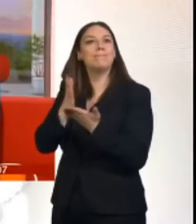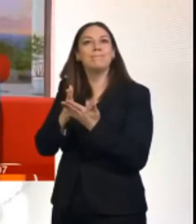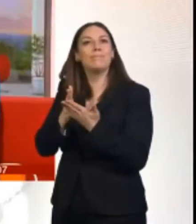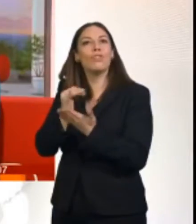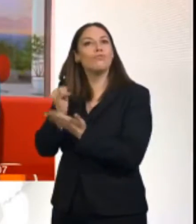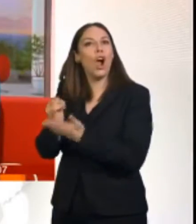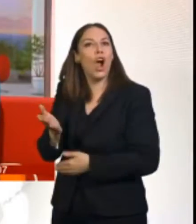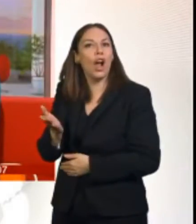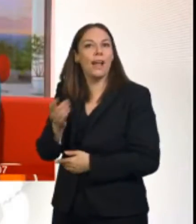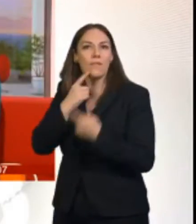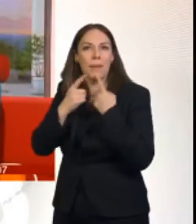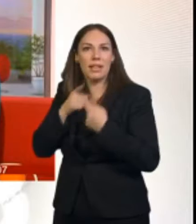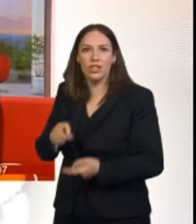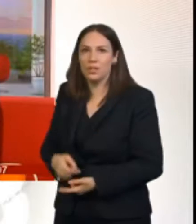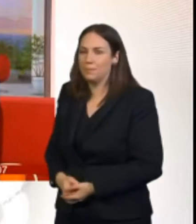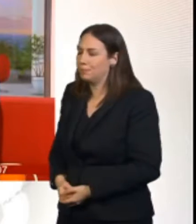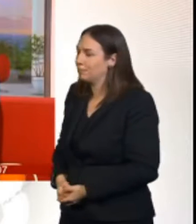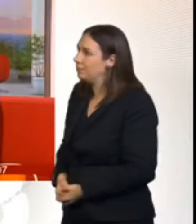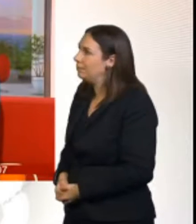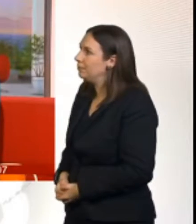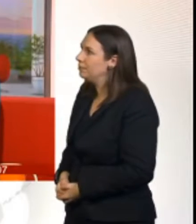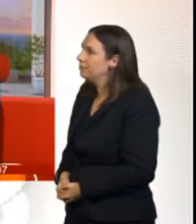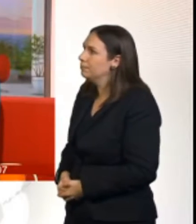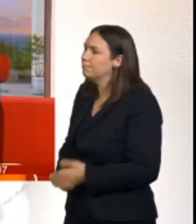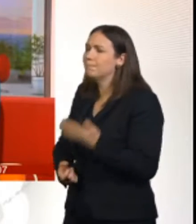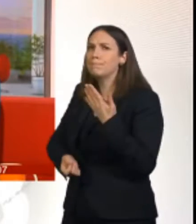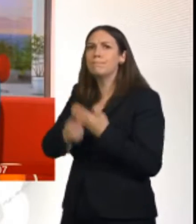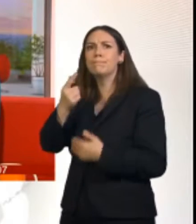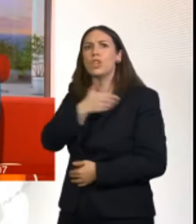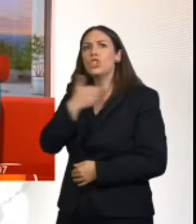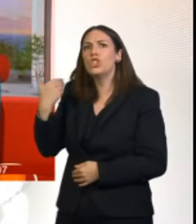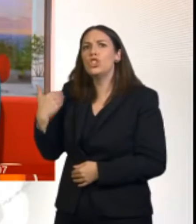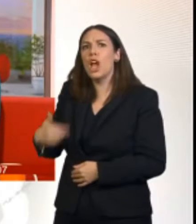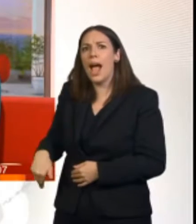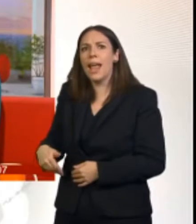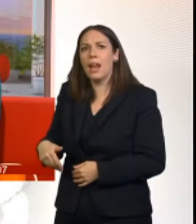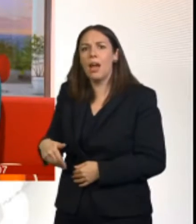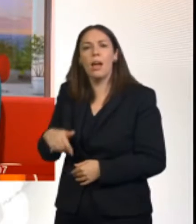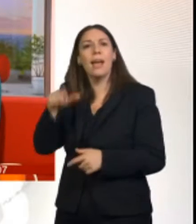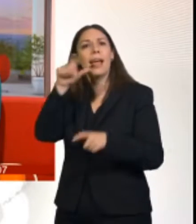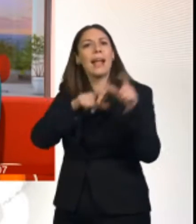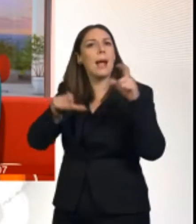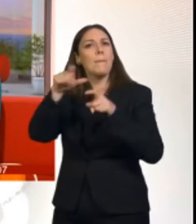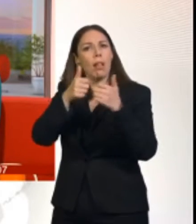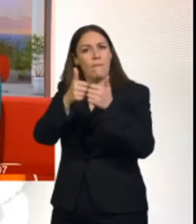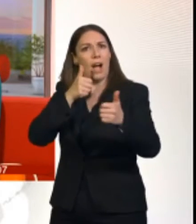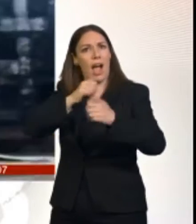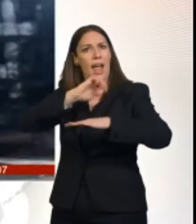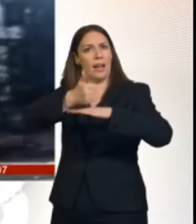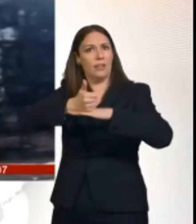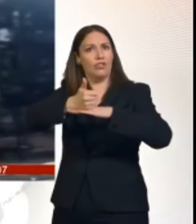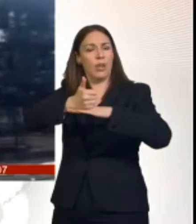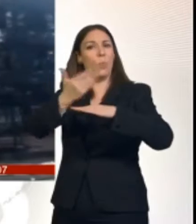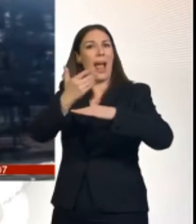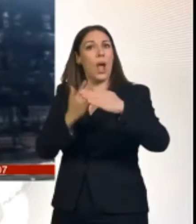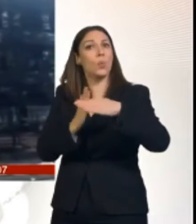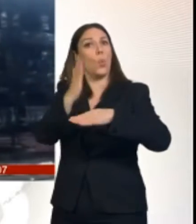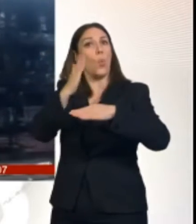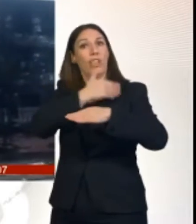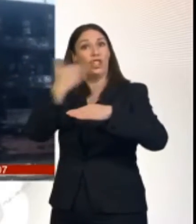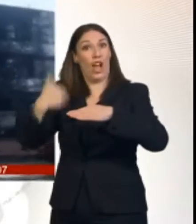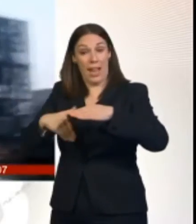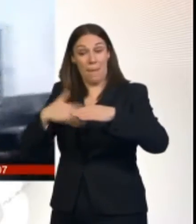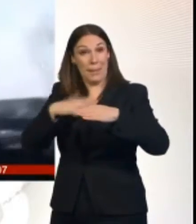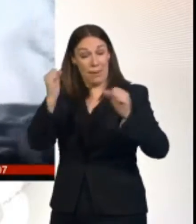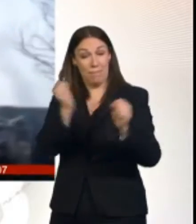22 people have been killed and 22 others injured in a series of explosions near a chemical factory in northern China. The fire engulfed 50